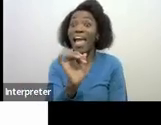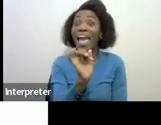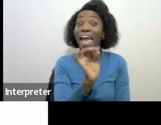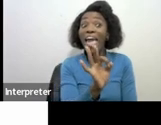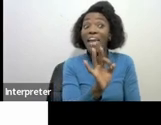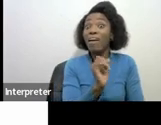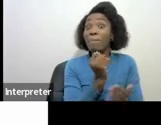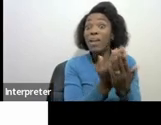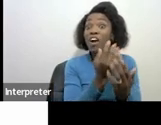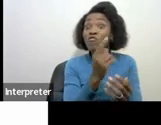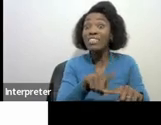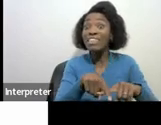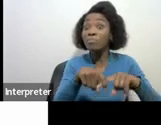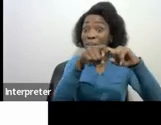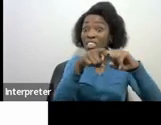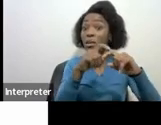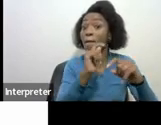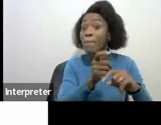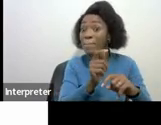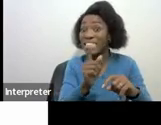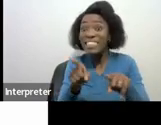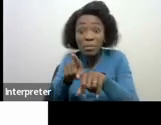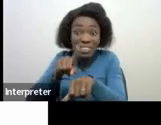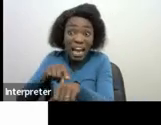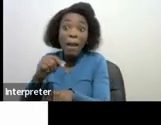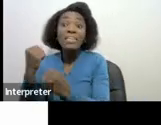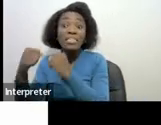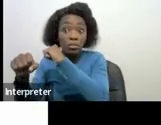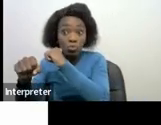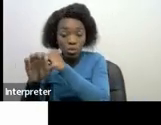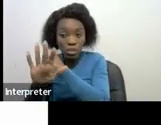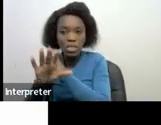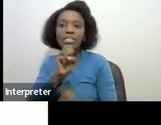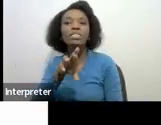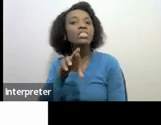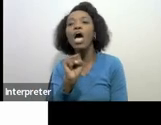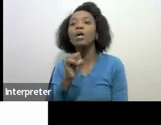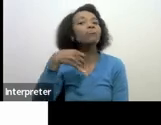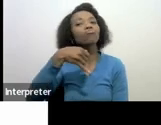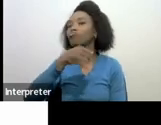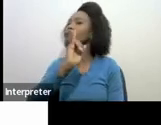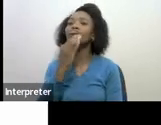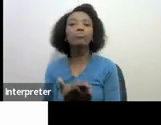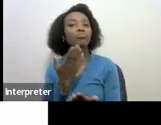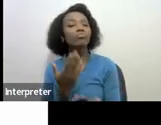of payment simultaneously with a dispute SARS is still entitled